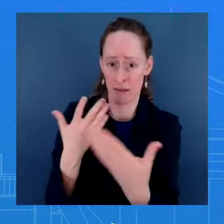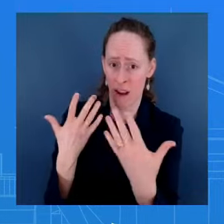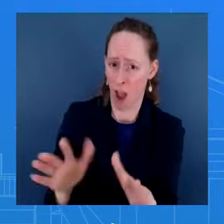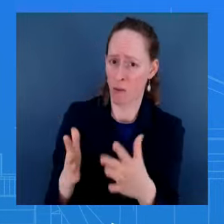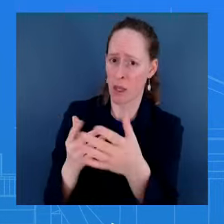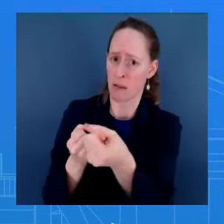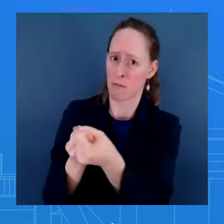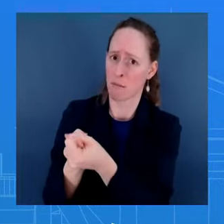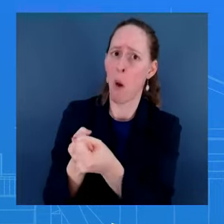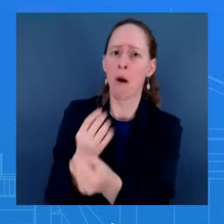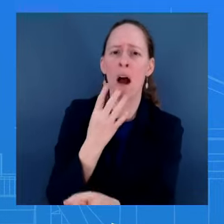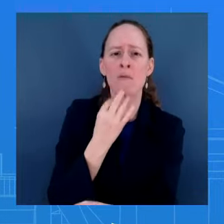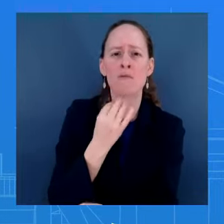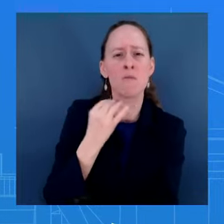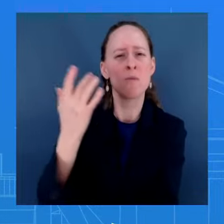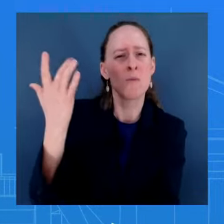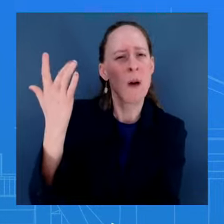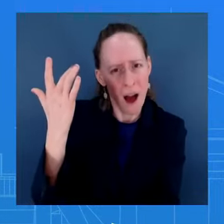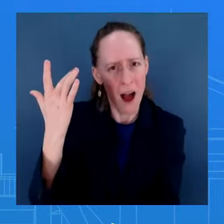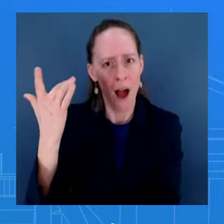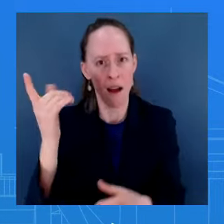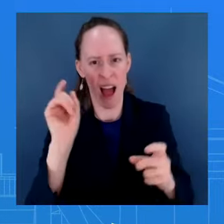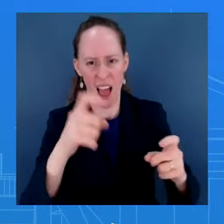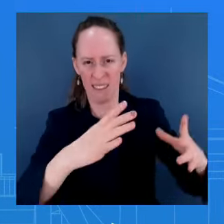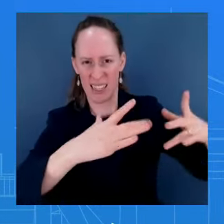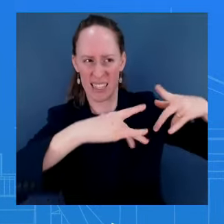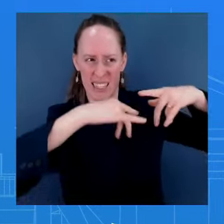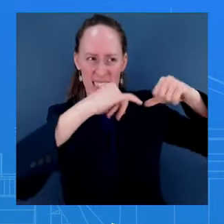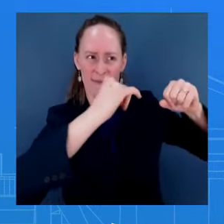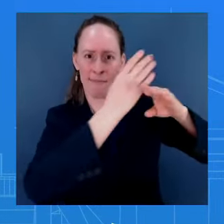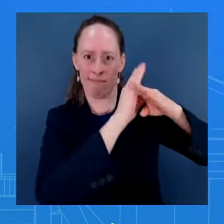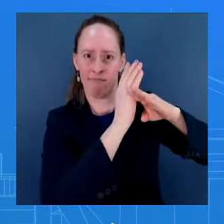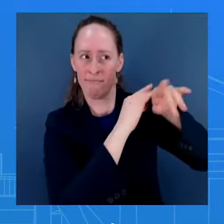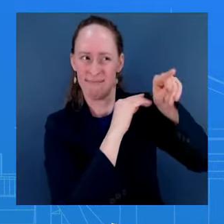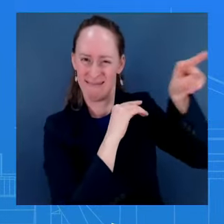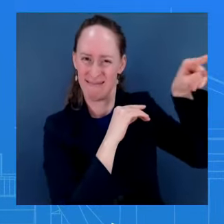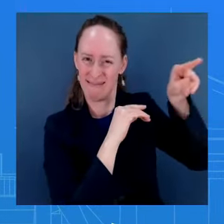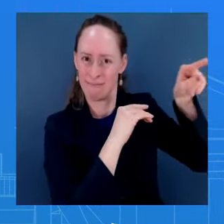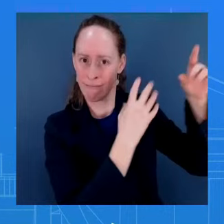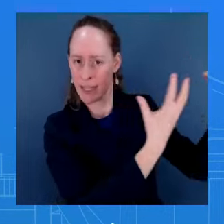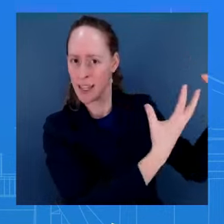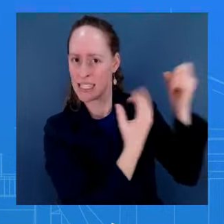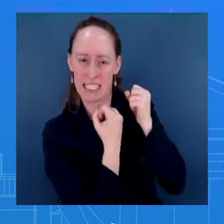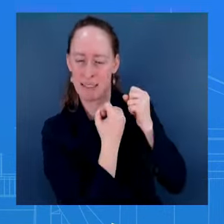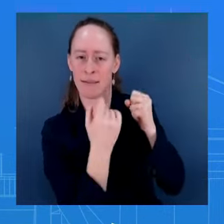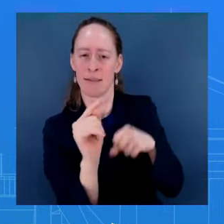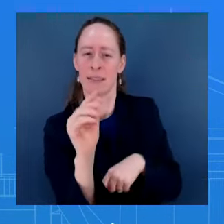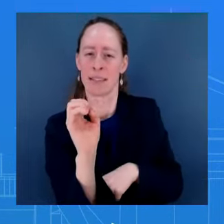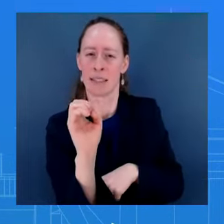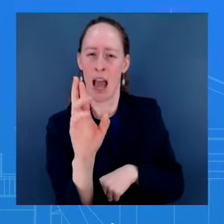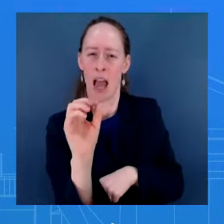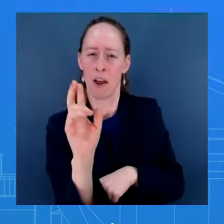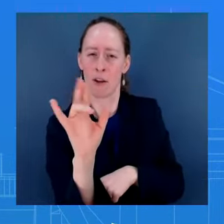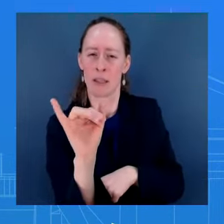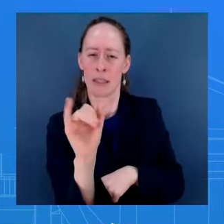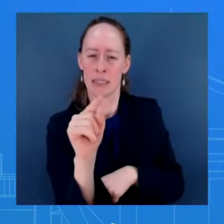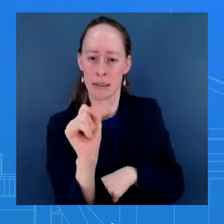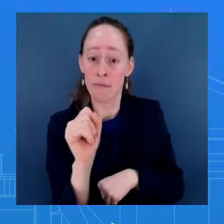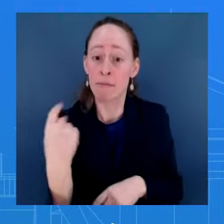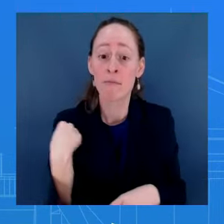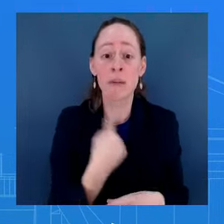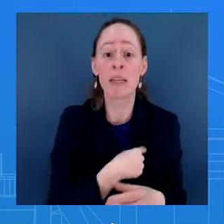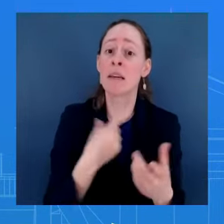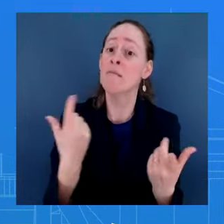organization. As you know, that has been the policy here. We also continue to urge Israel to do everything possible to